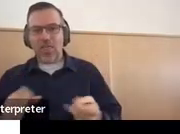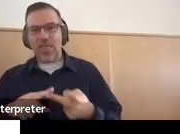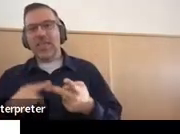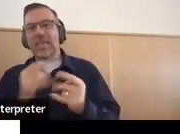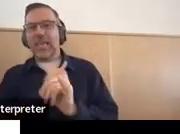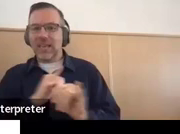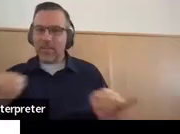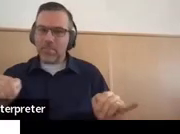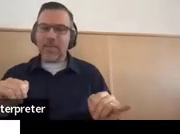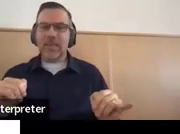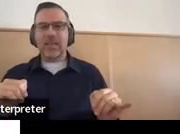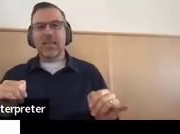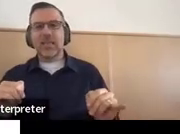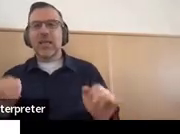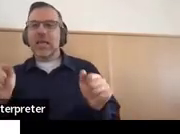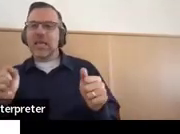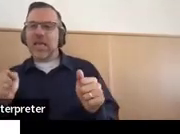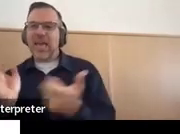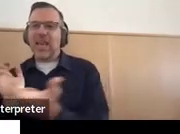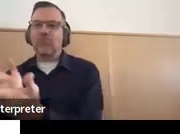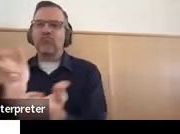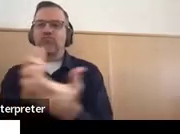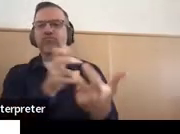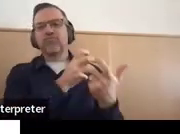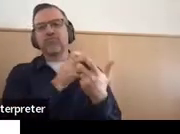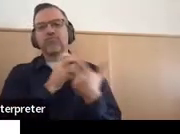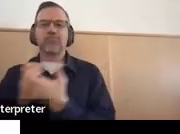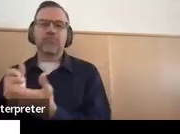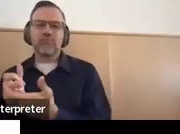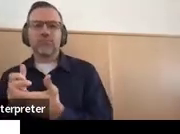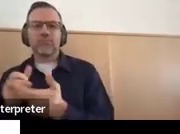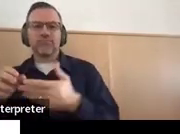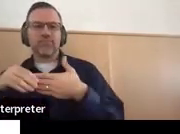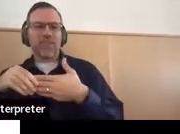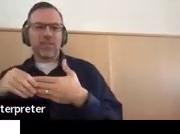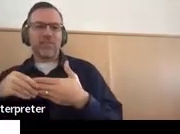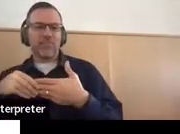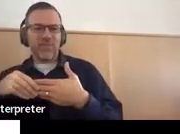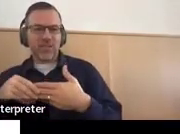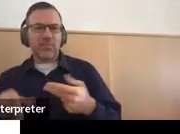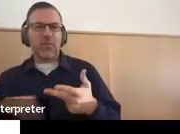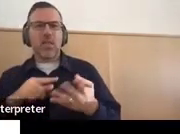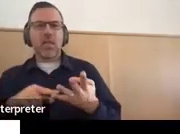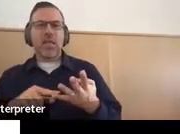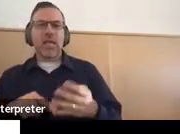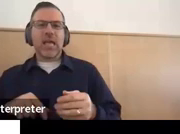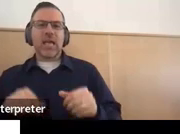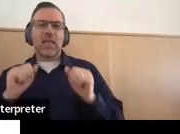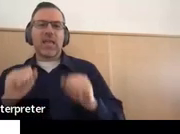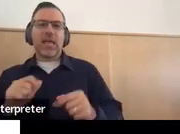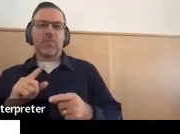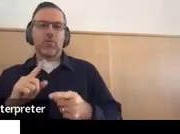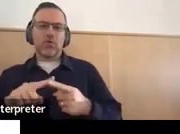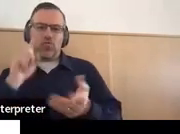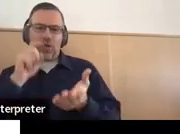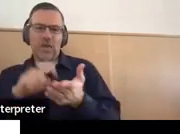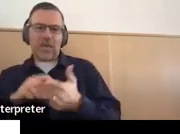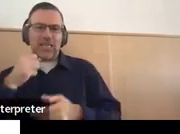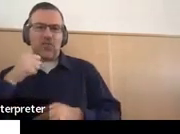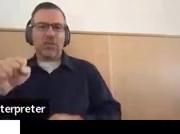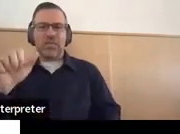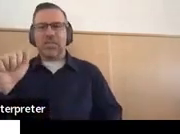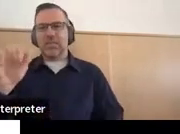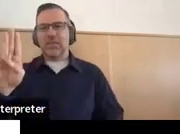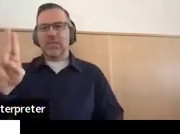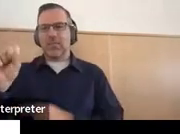they're better able to recognize and resist abuse. So having training in self-determination is